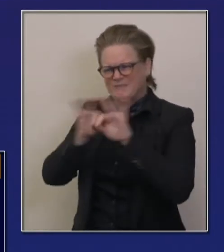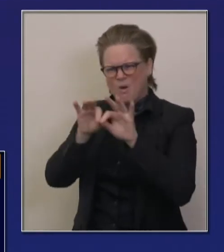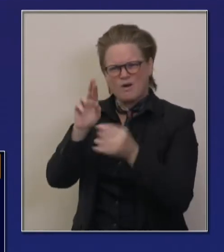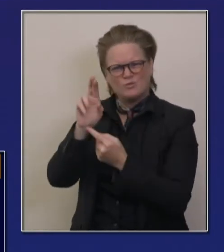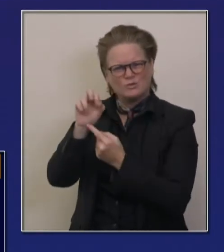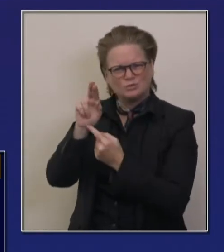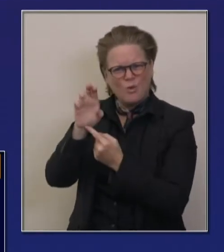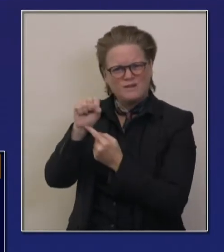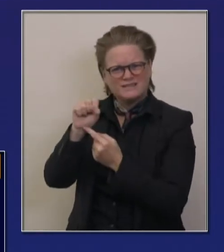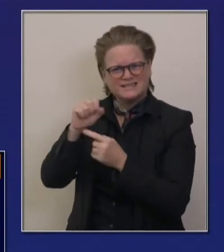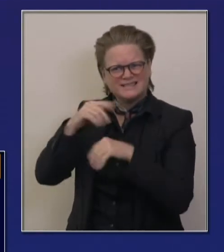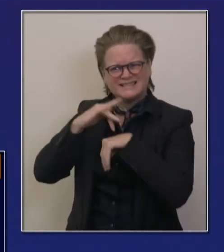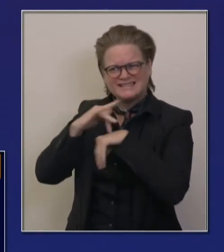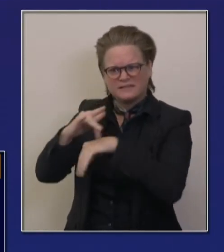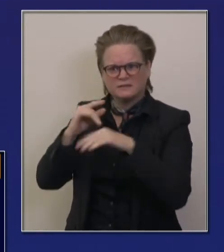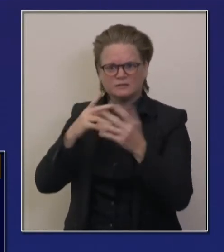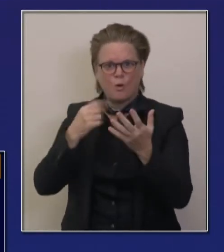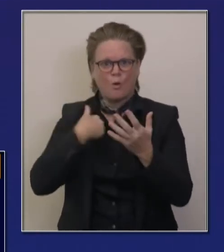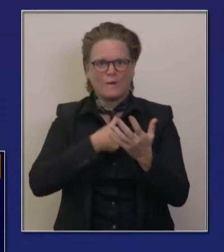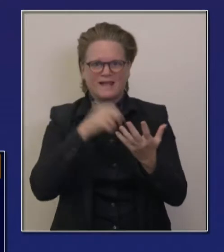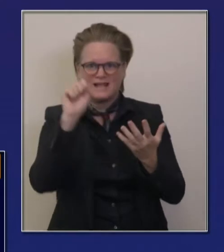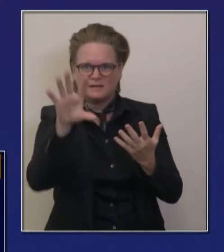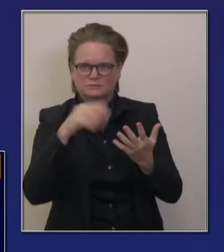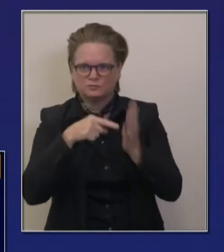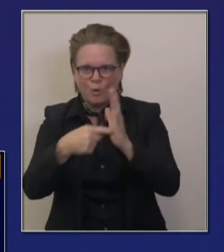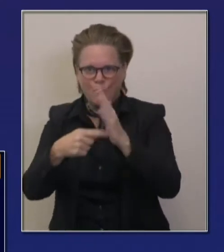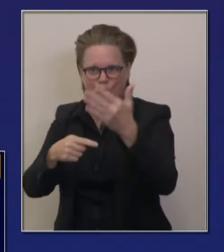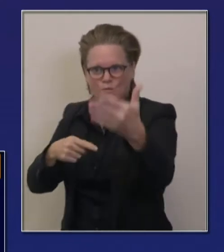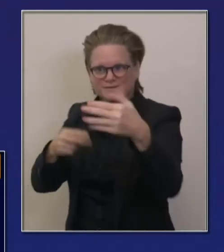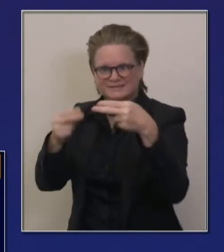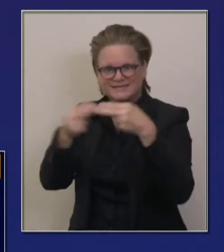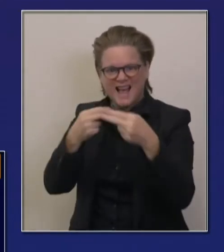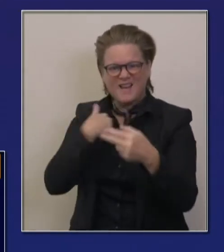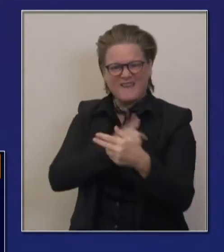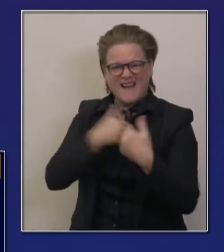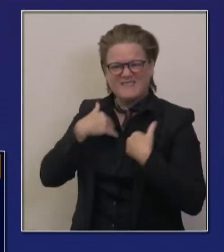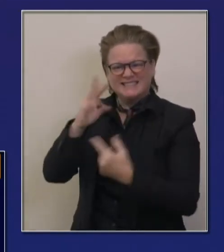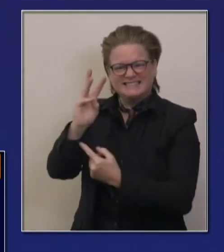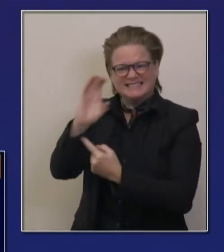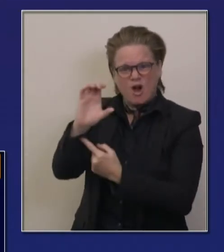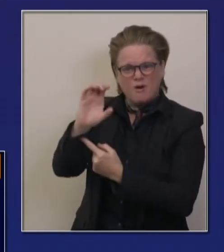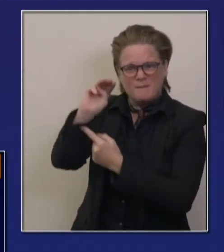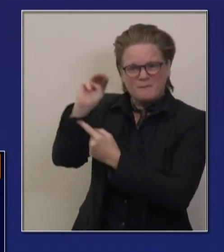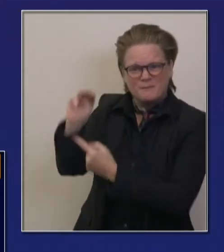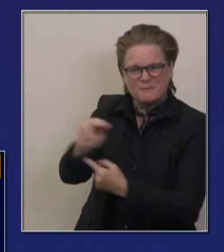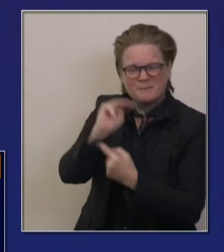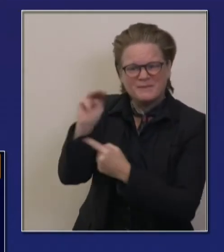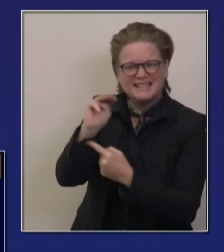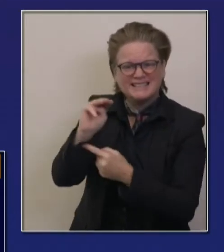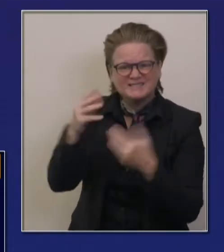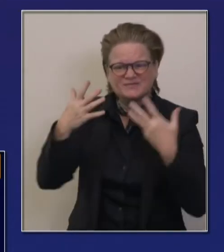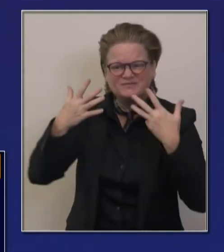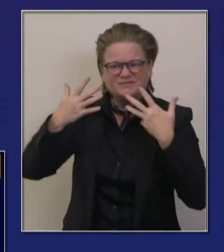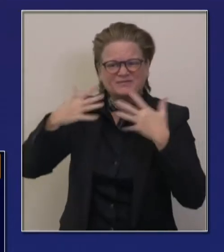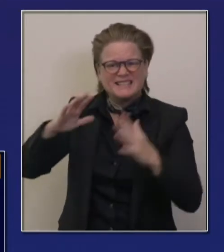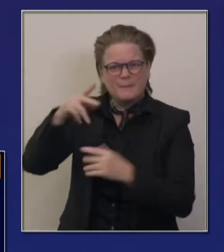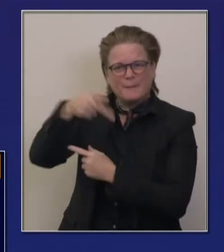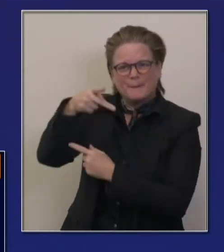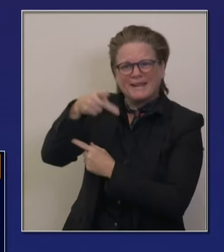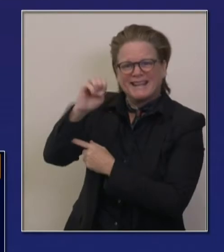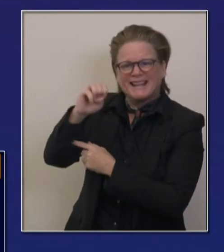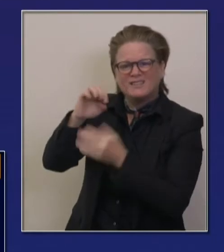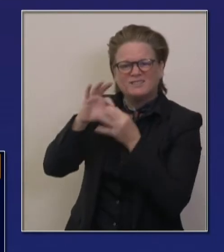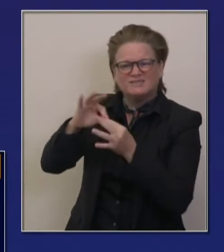all of you that we've already distributed over 600 million, uh, units of PPP, uh, rather PPE.